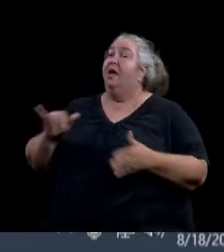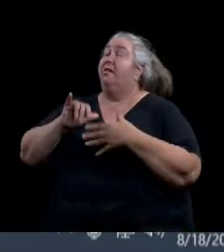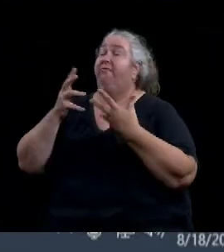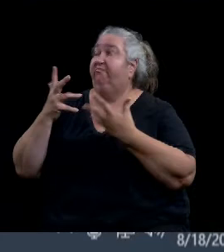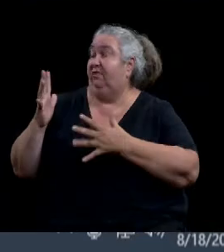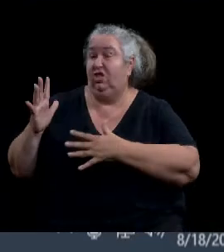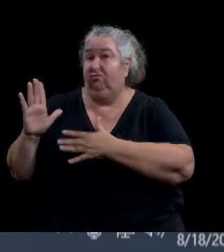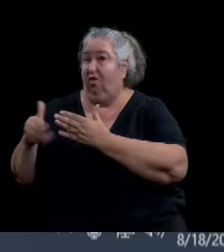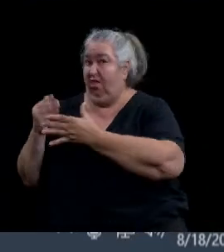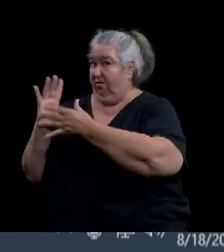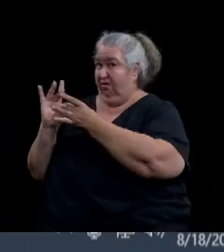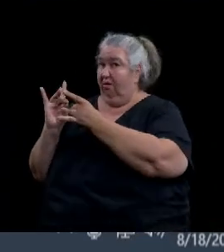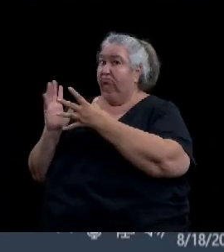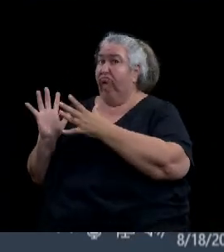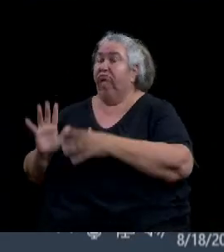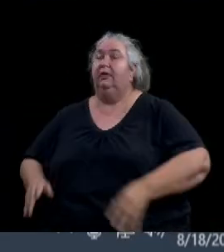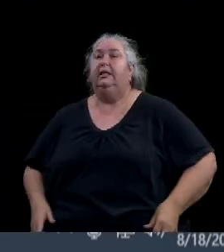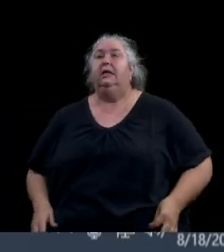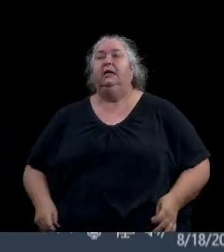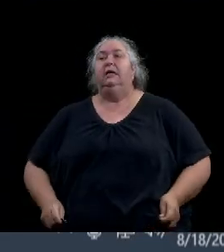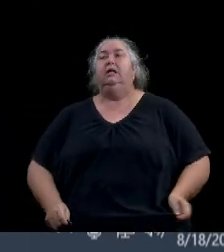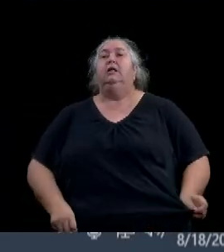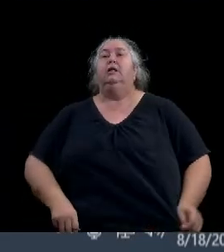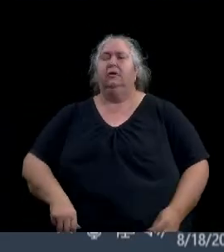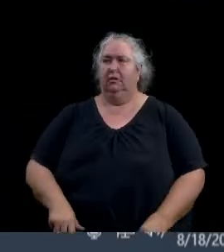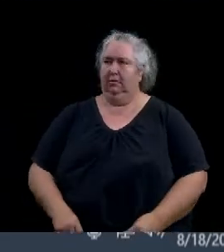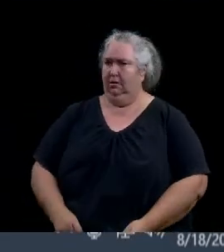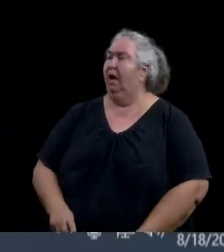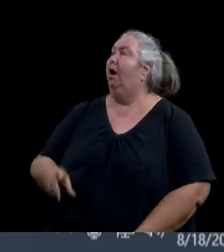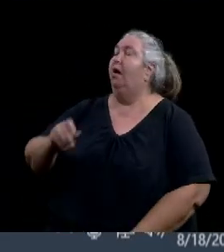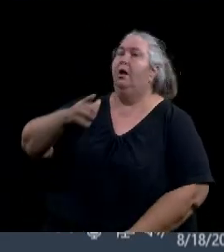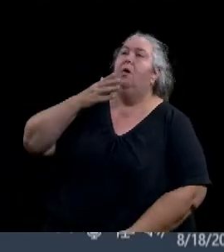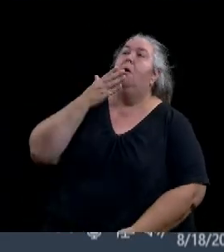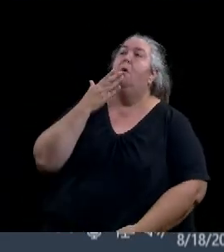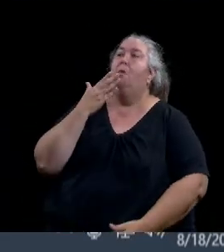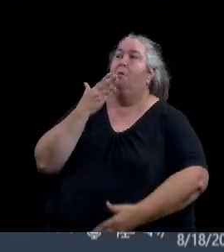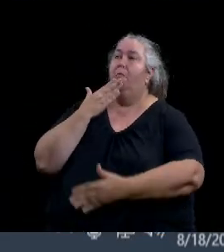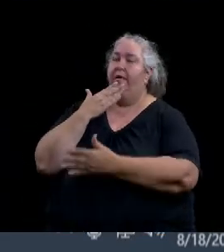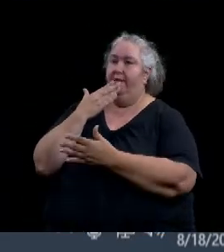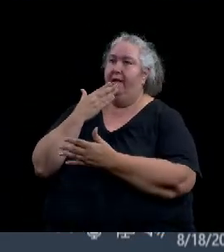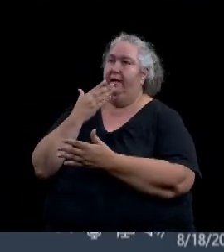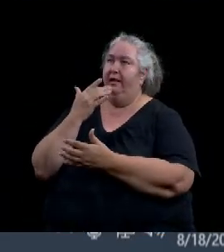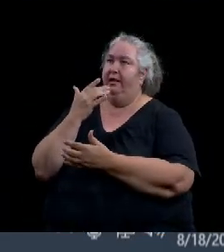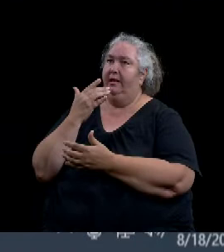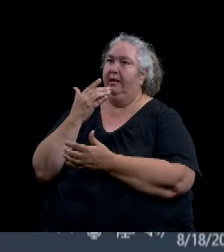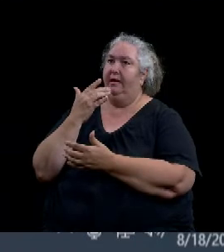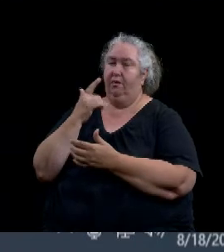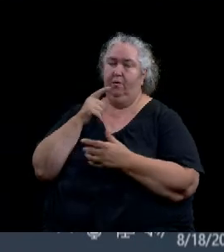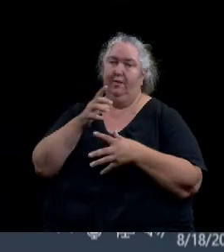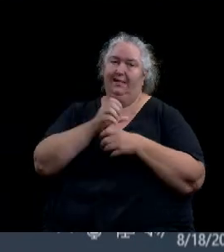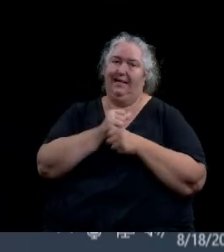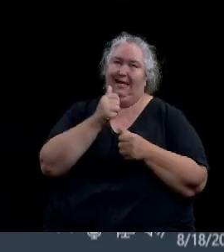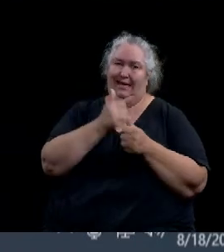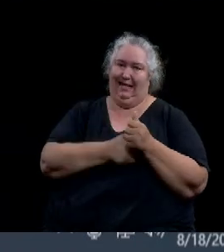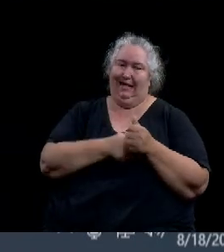We will take each of those resolutions separately. Is there a motion on resolution 2020-572?